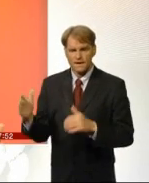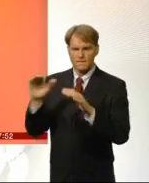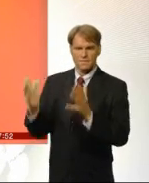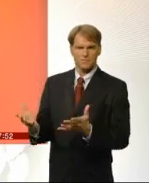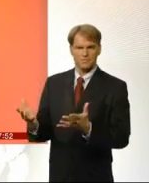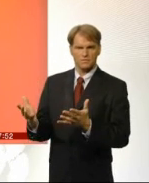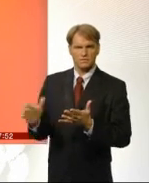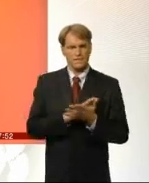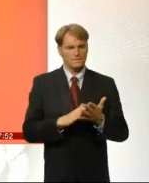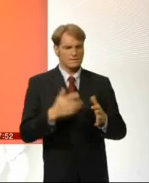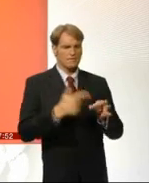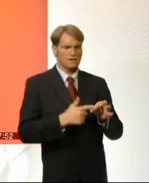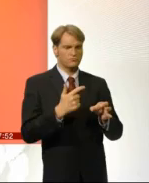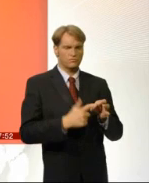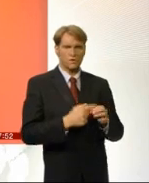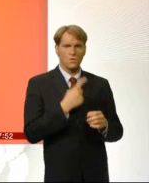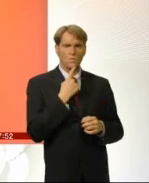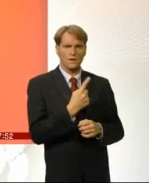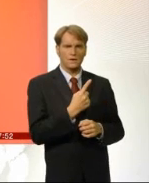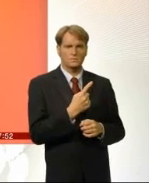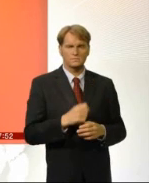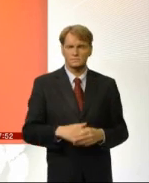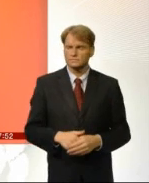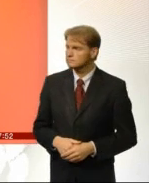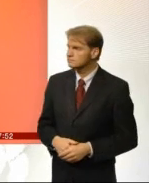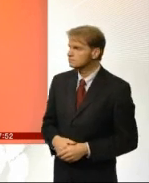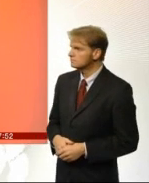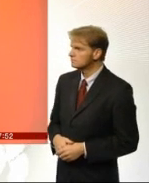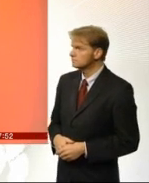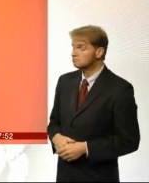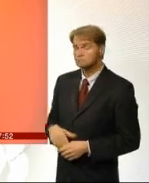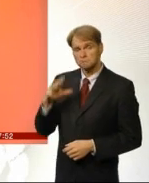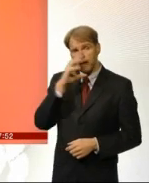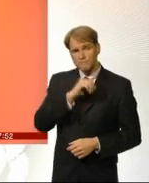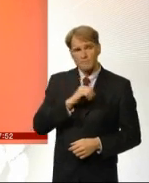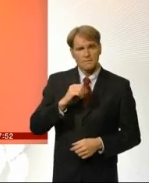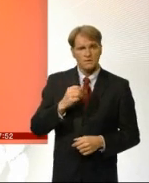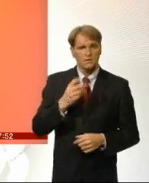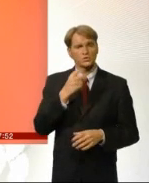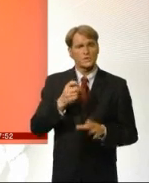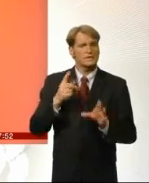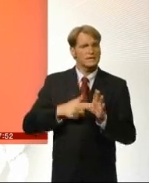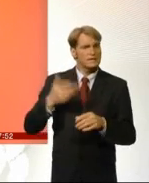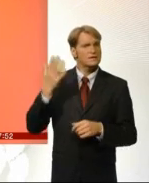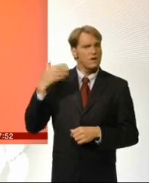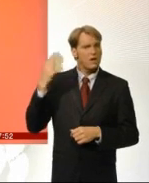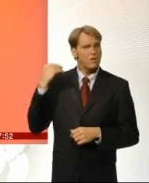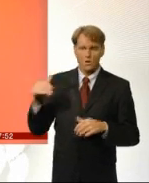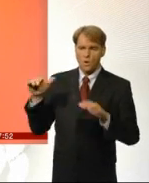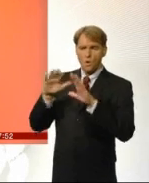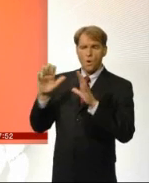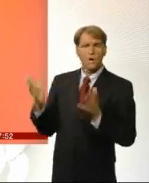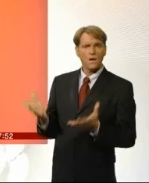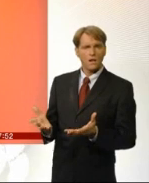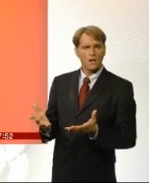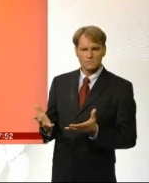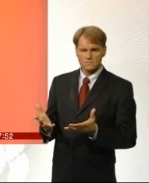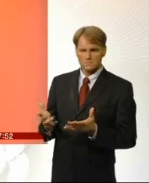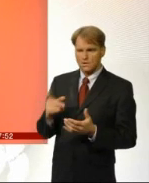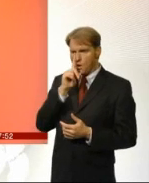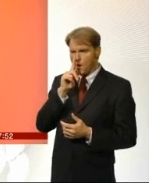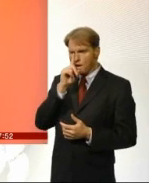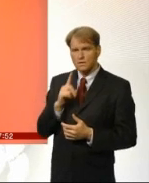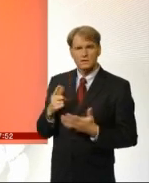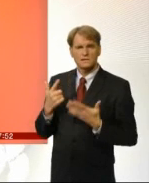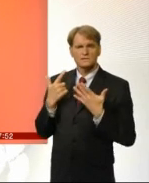mean I remember in the 90s when I was in the oil industry you know oil prices were seven dollars a barrel. nobody was walking around kind of saying this is the end